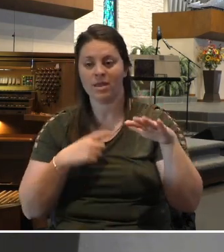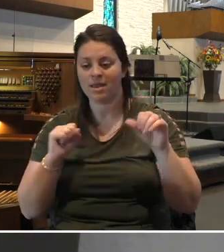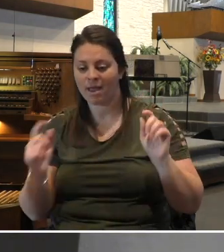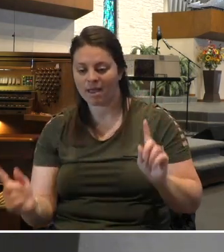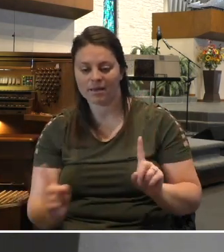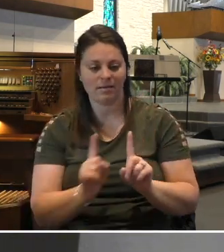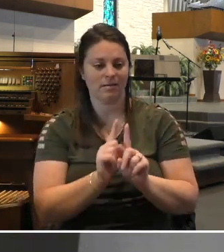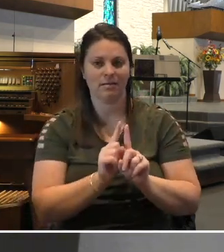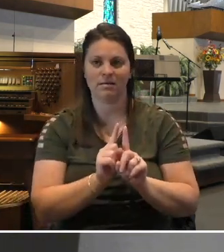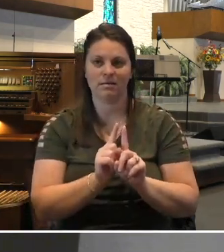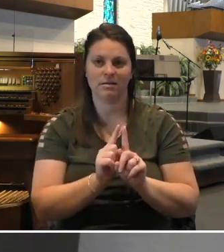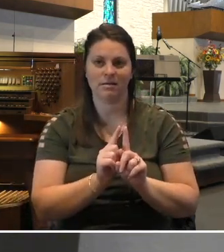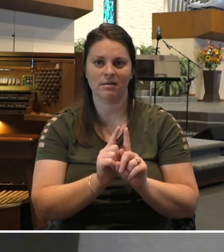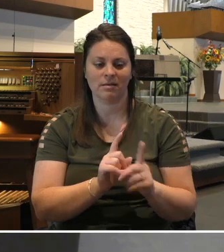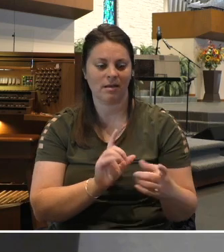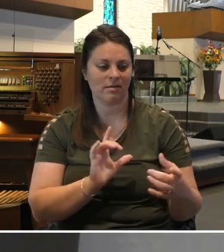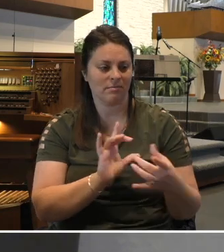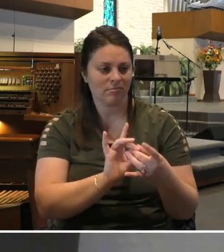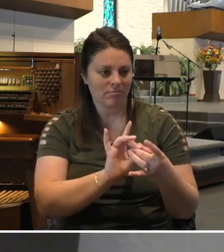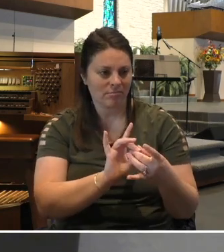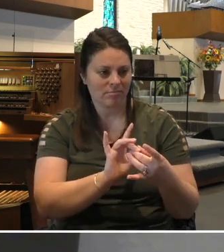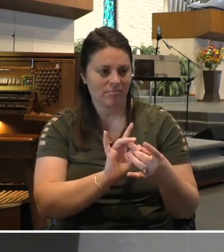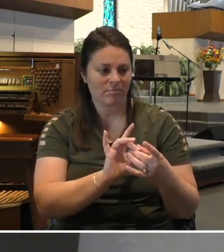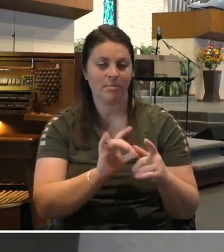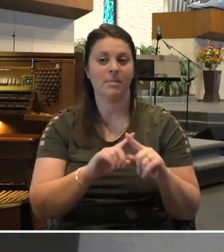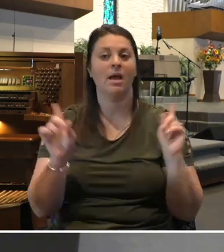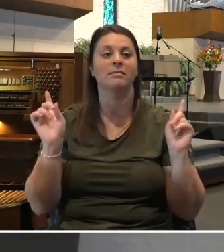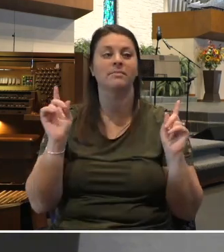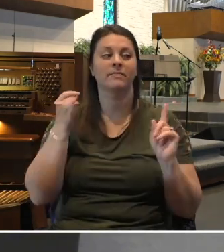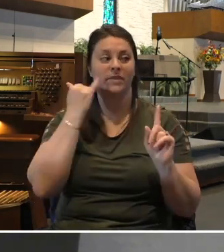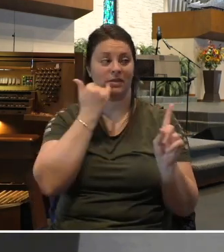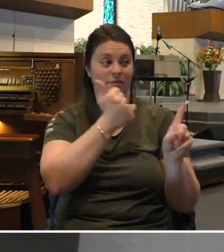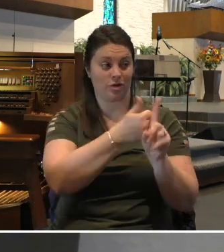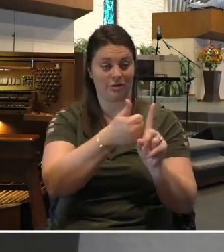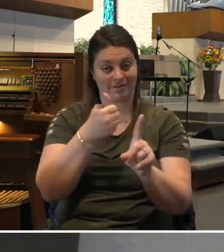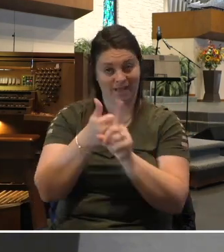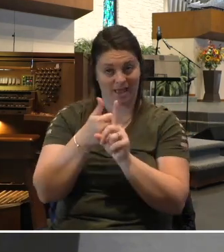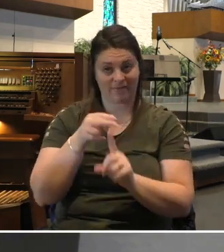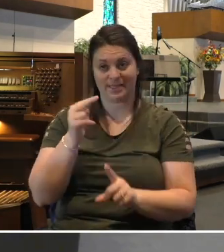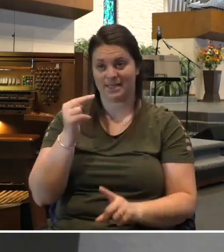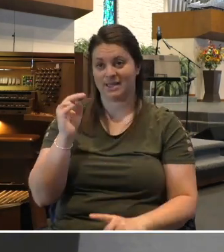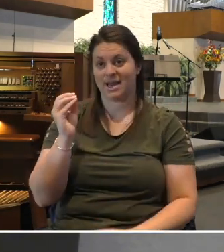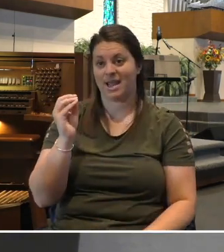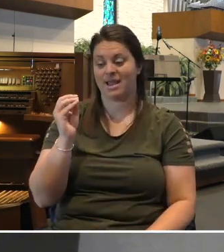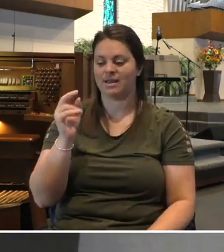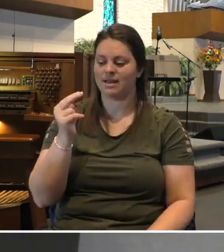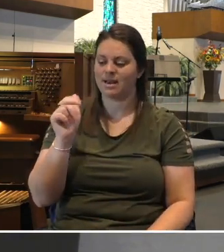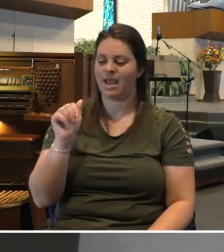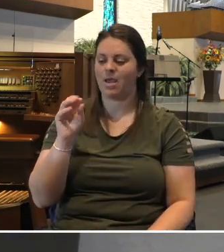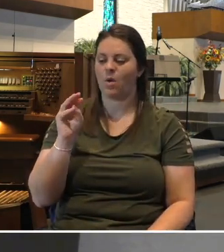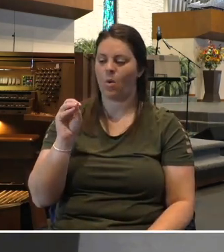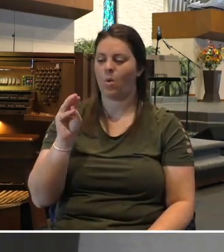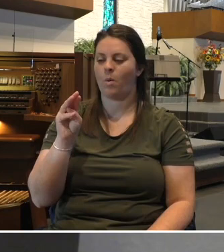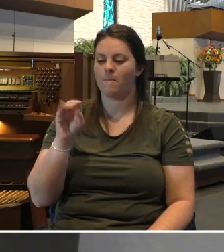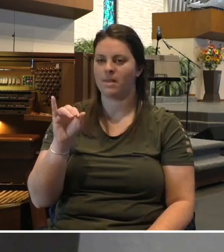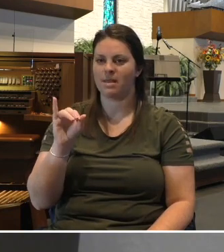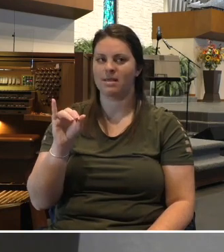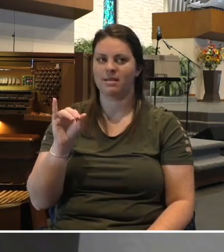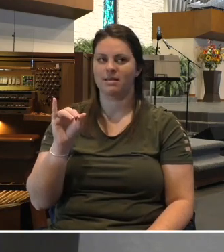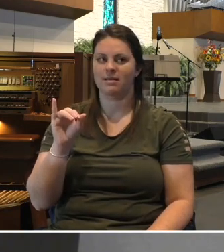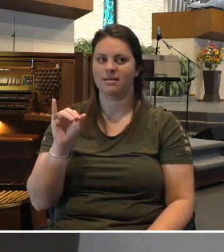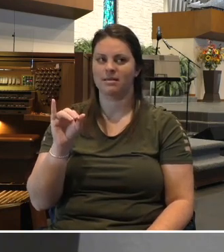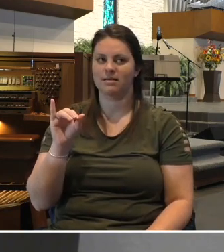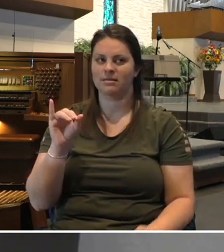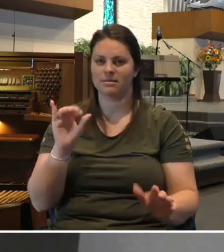But if you are a Naomi, I want you to be encouraged to let the Ruth come alongside